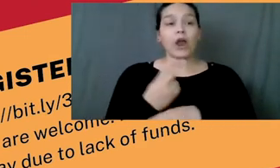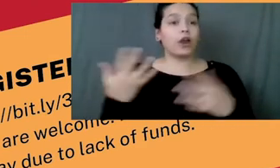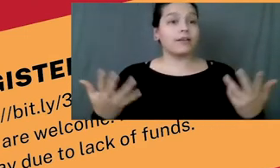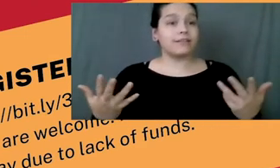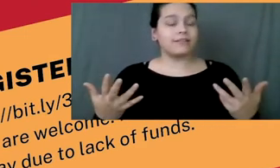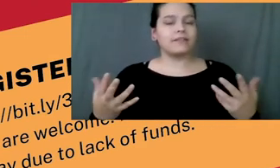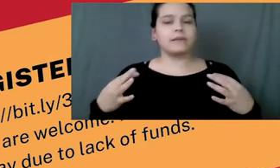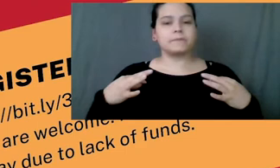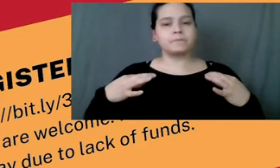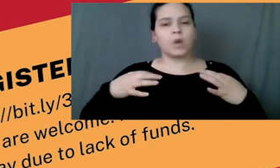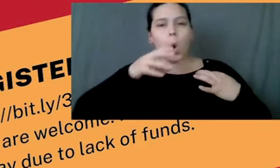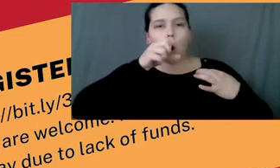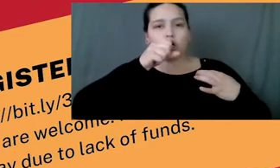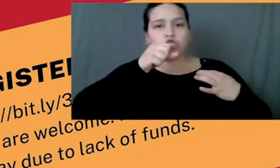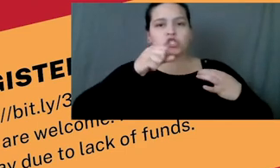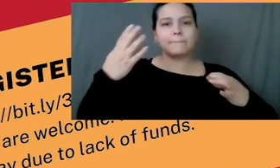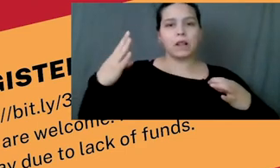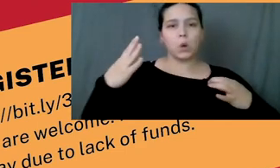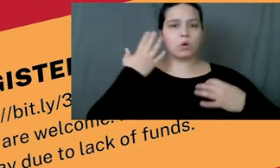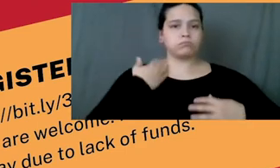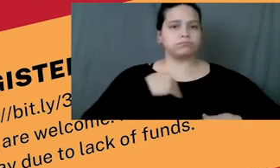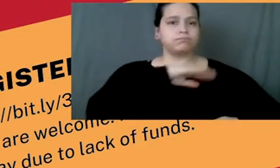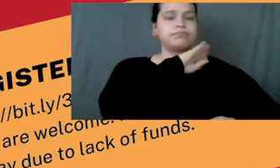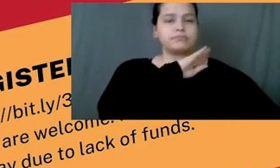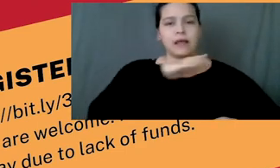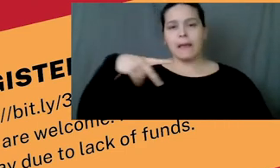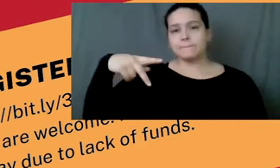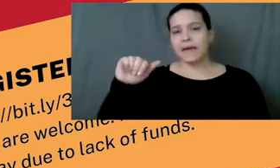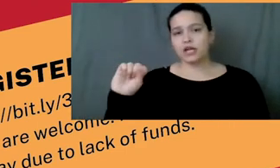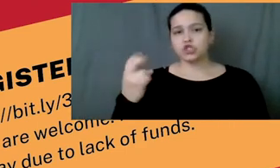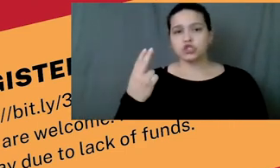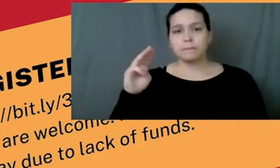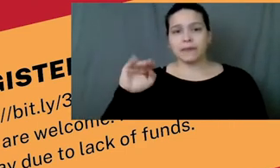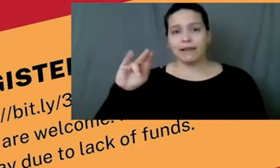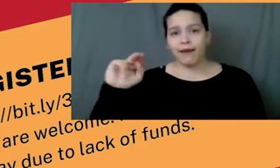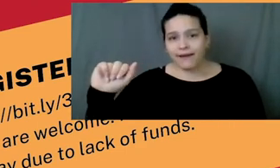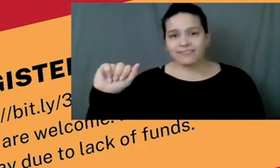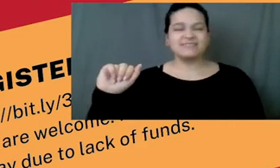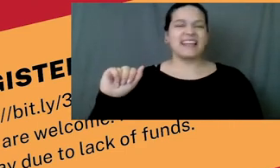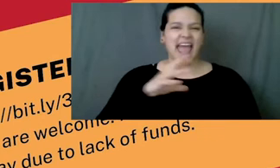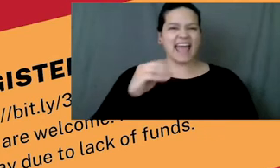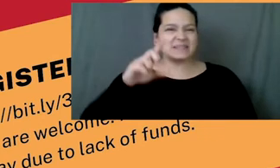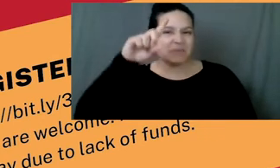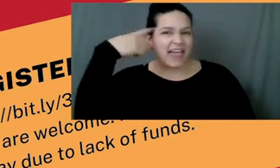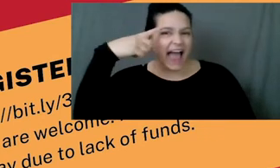orange and blue pashmina around my neck and a black